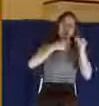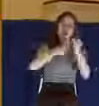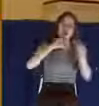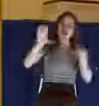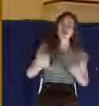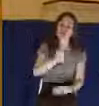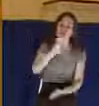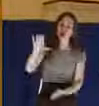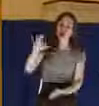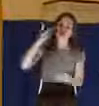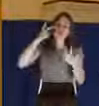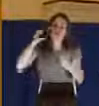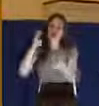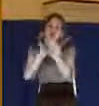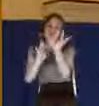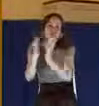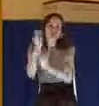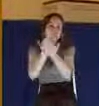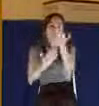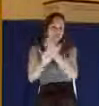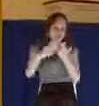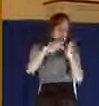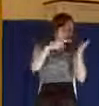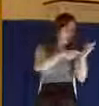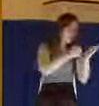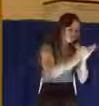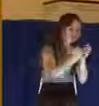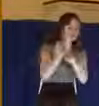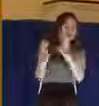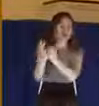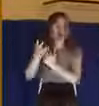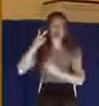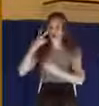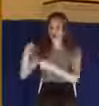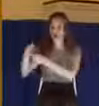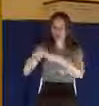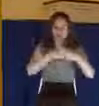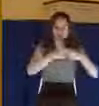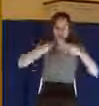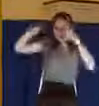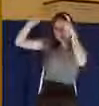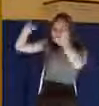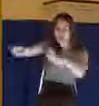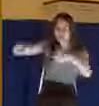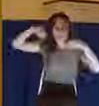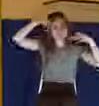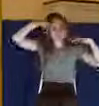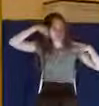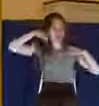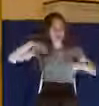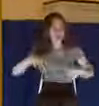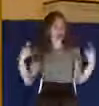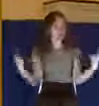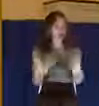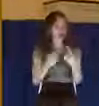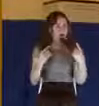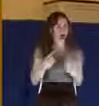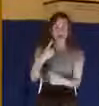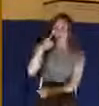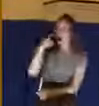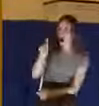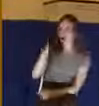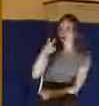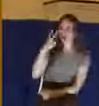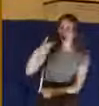driven into the hands of Jesus. He saw the crown of thorns as it punctured his brow. He saw the